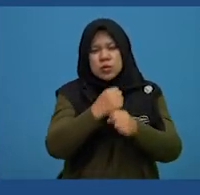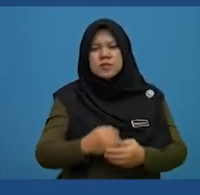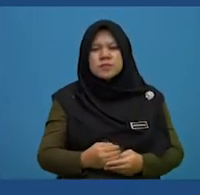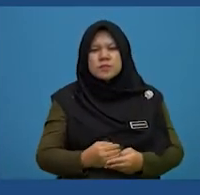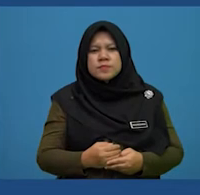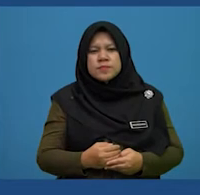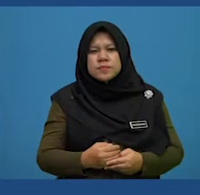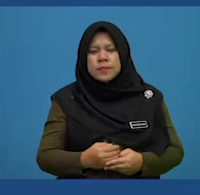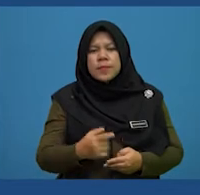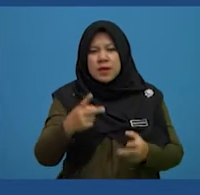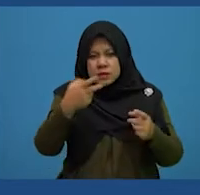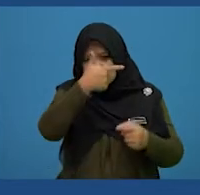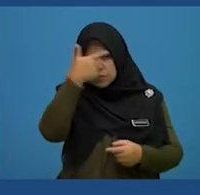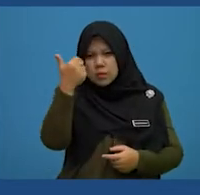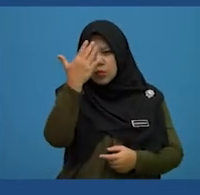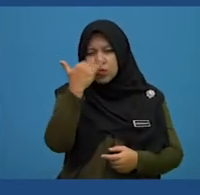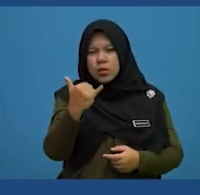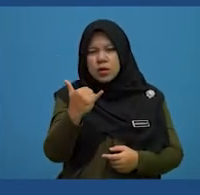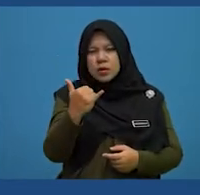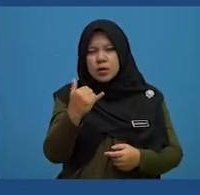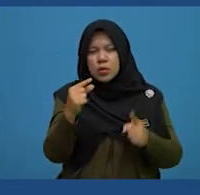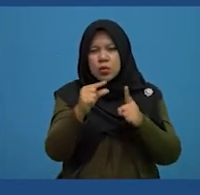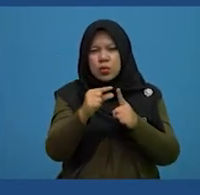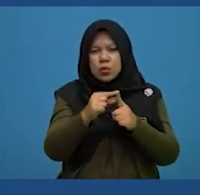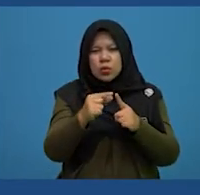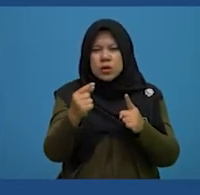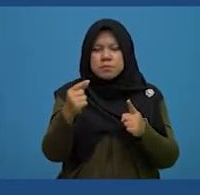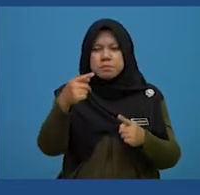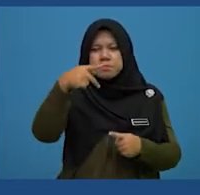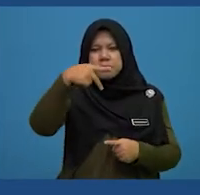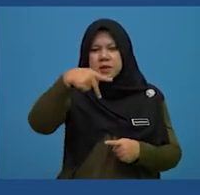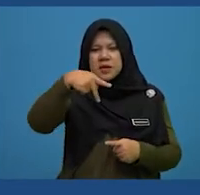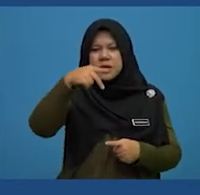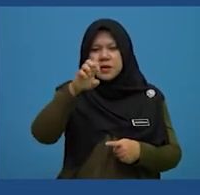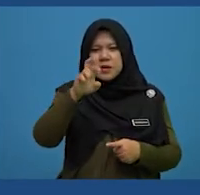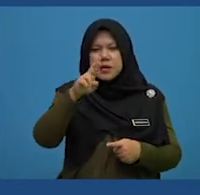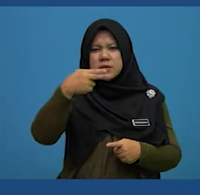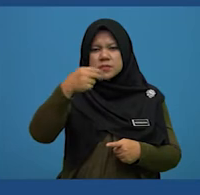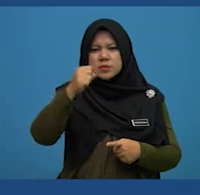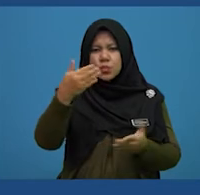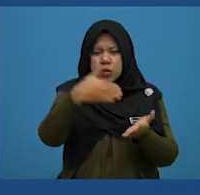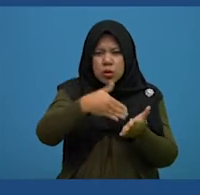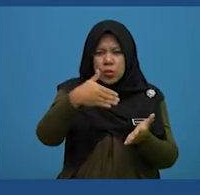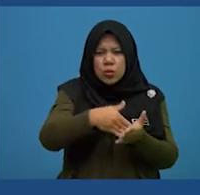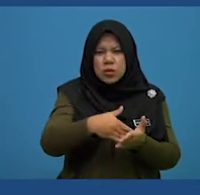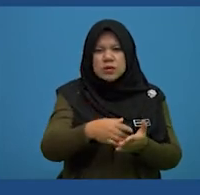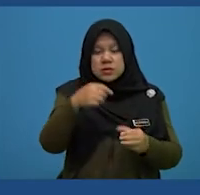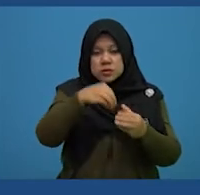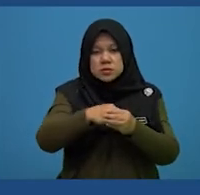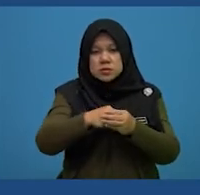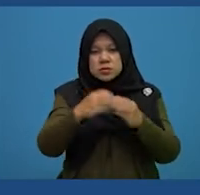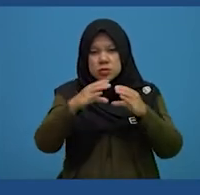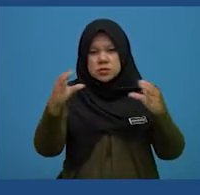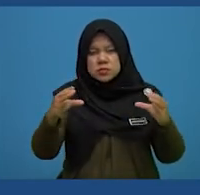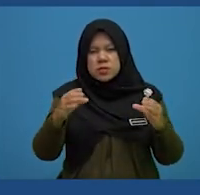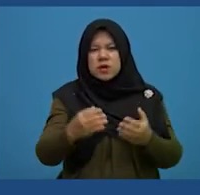There is a reason why the word perhaps is repeated in the paragraph. In this context,